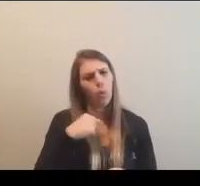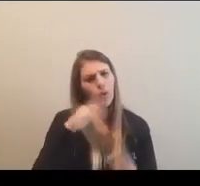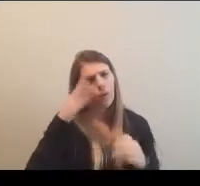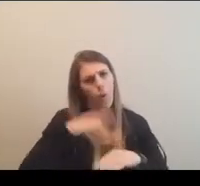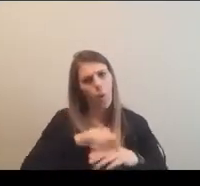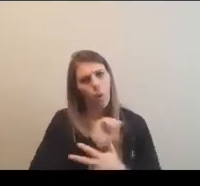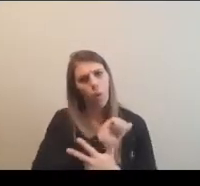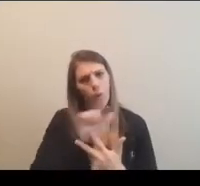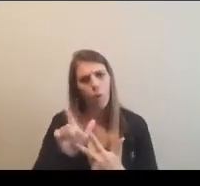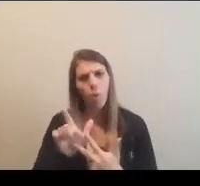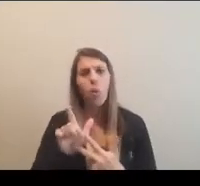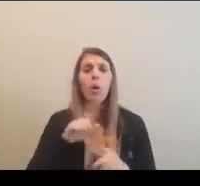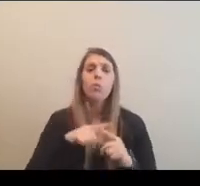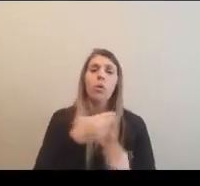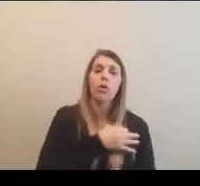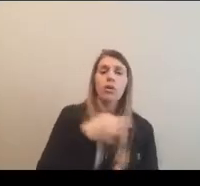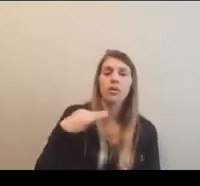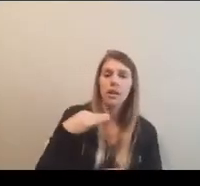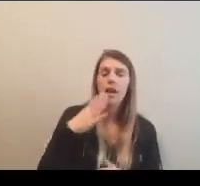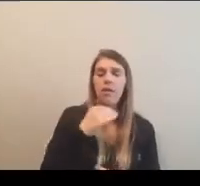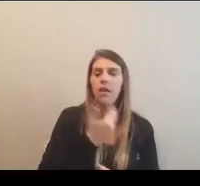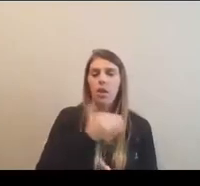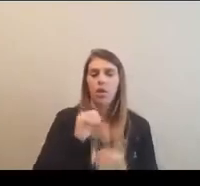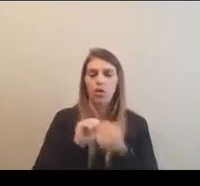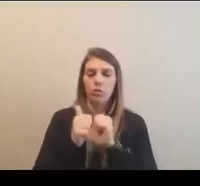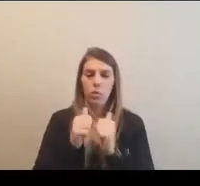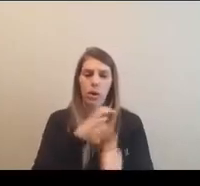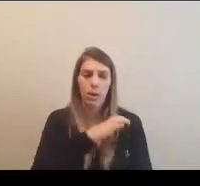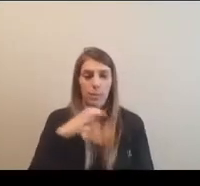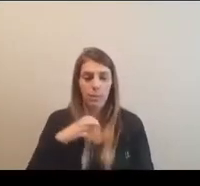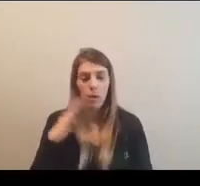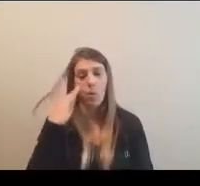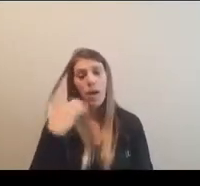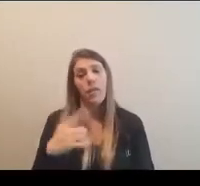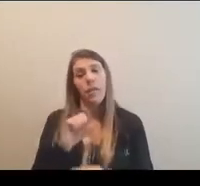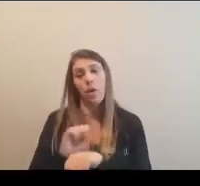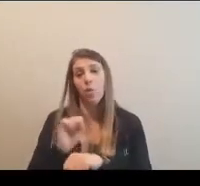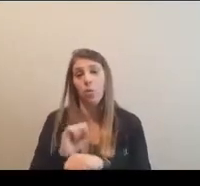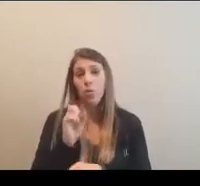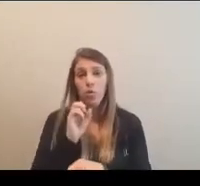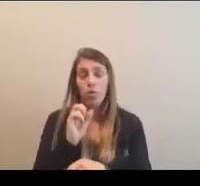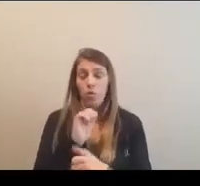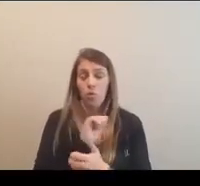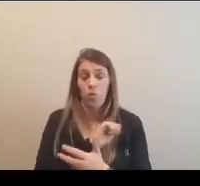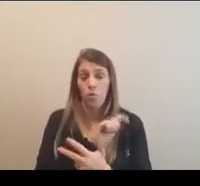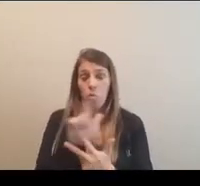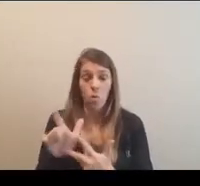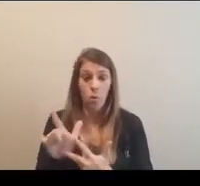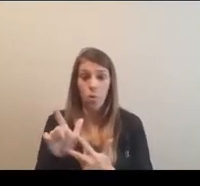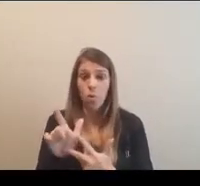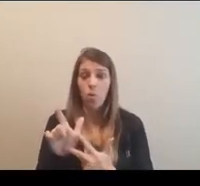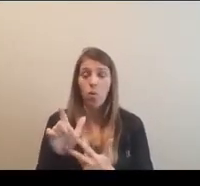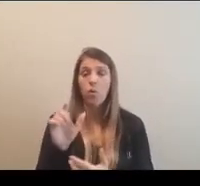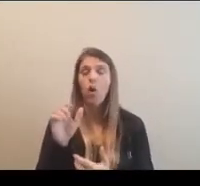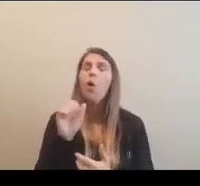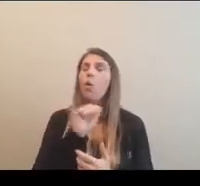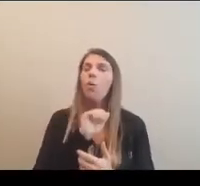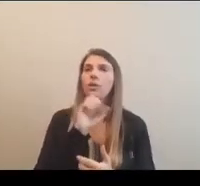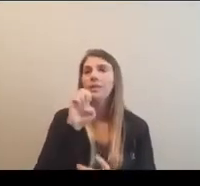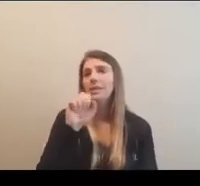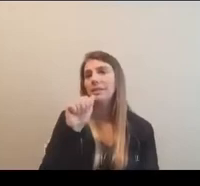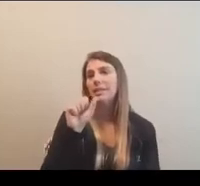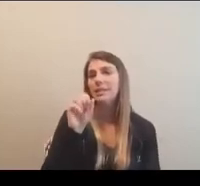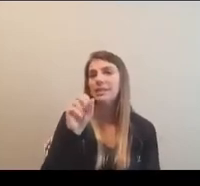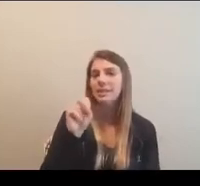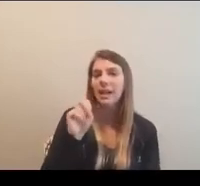I will say that our staff and our sport committees, um, because they are working really across all three, um, seasons, it's probably